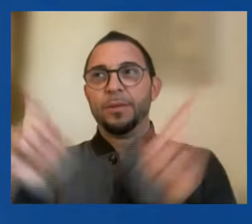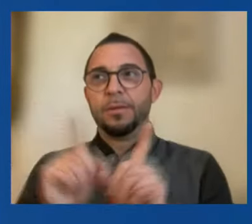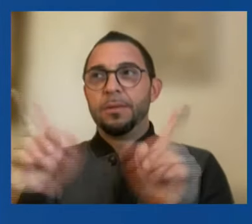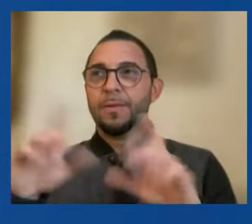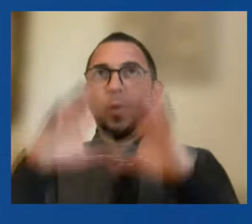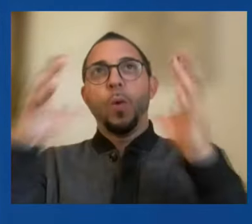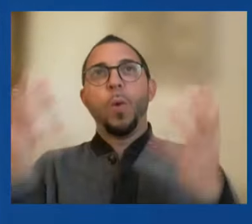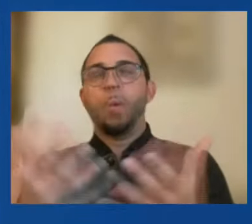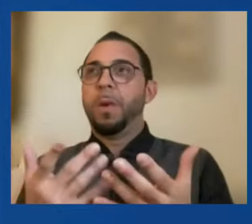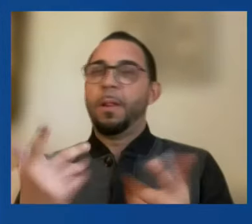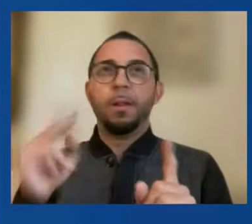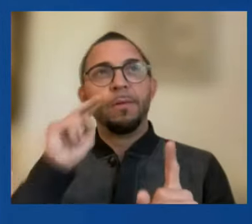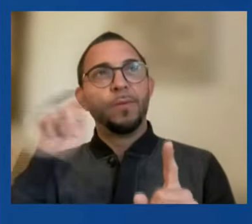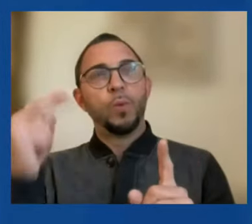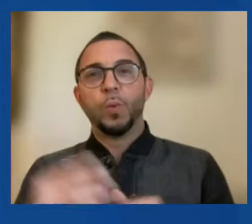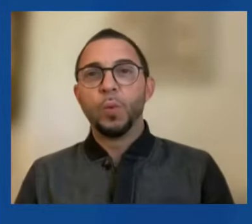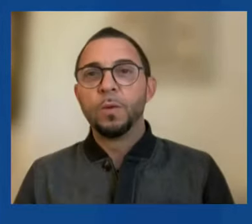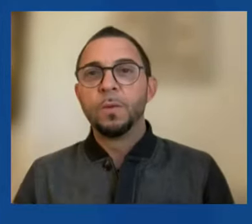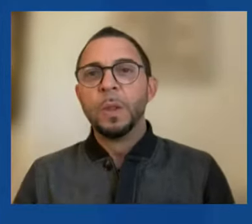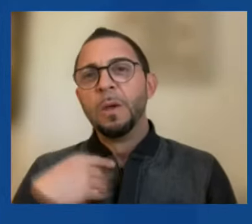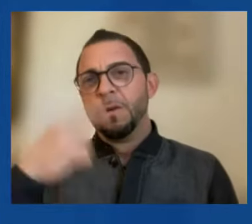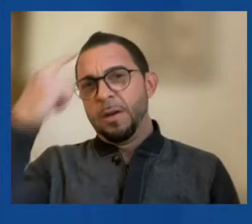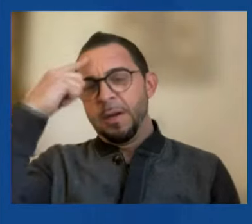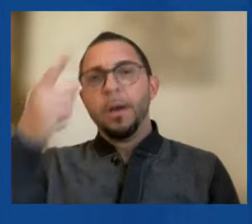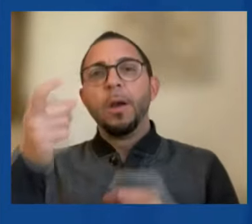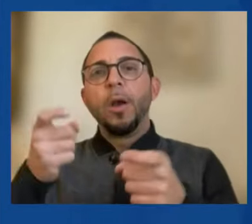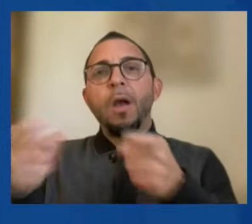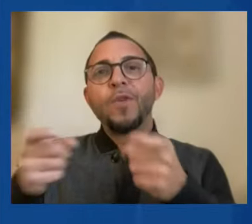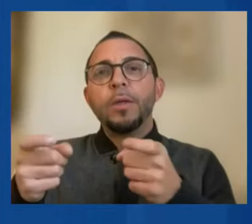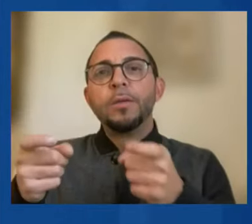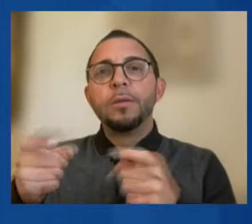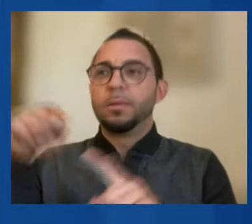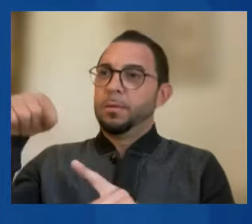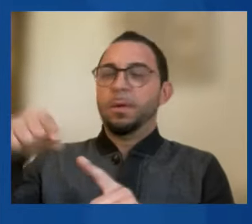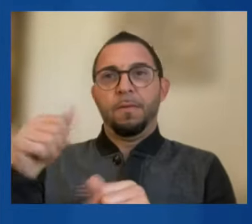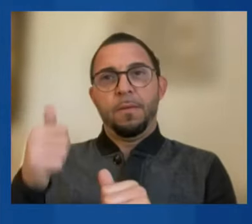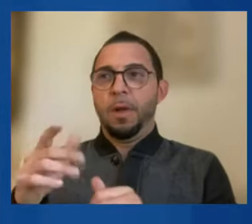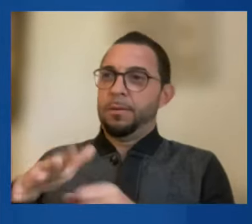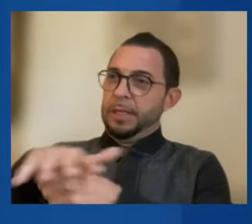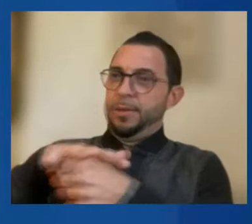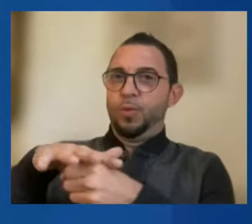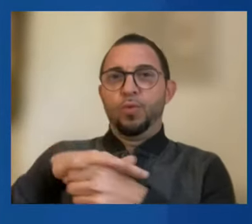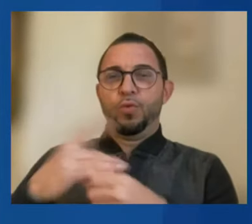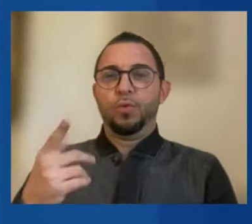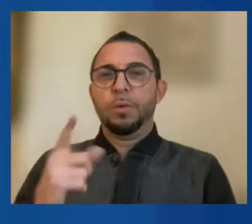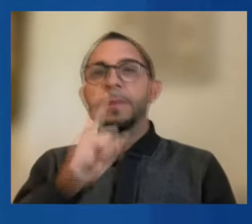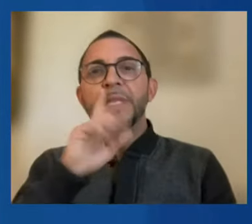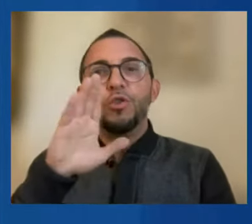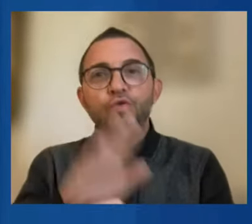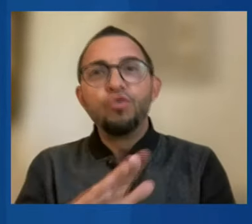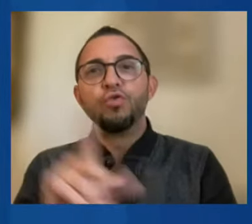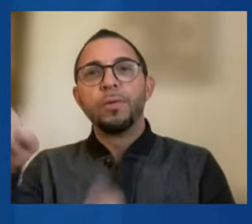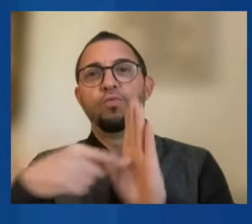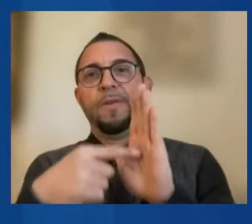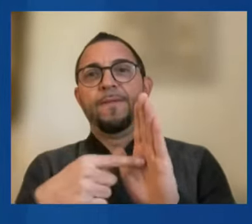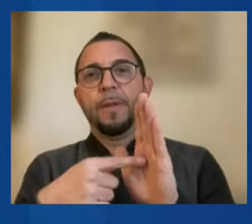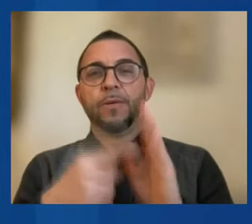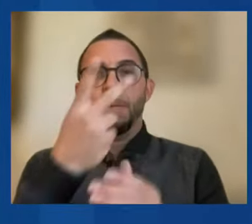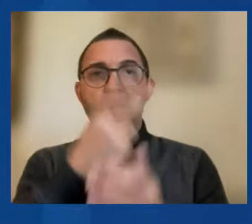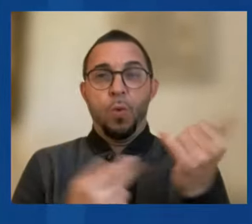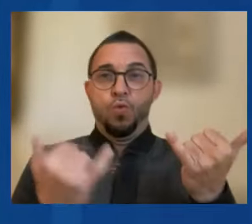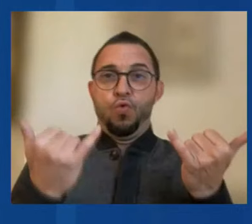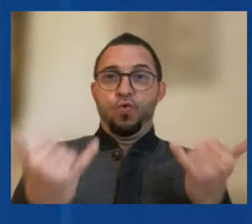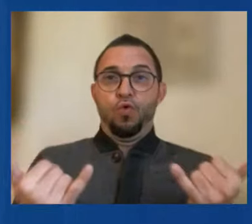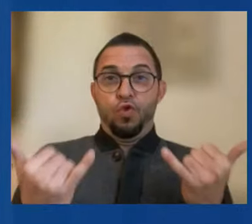also need to consider the governance of the institution to ensure that it reflects both the current global